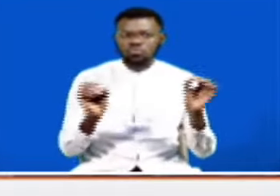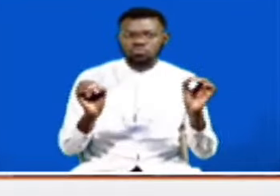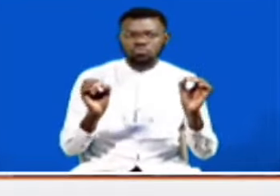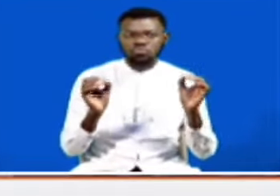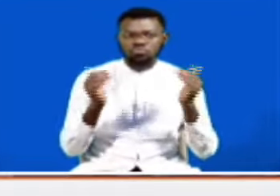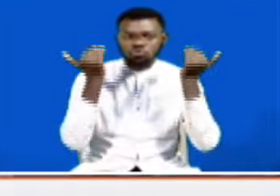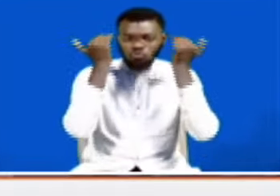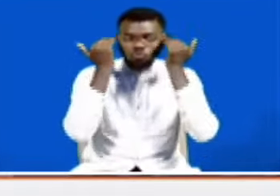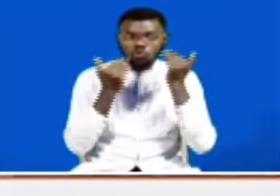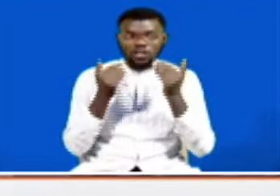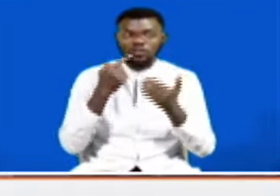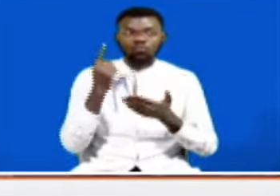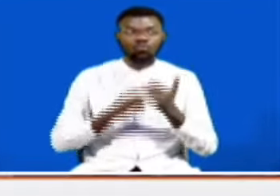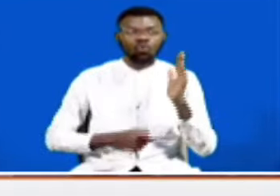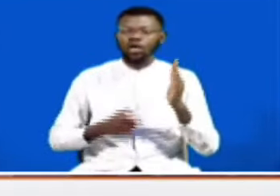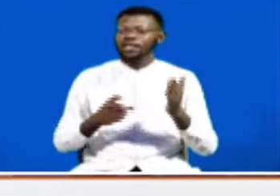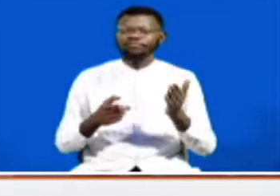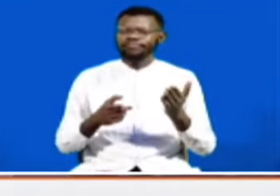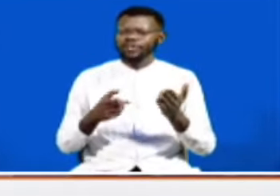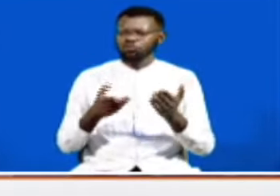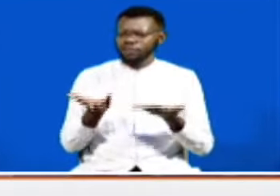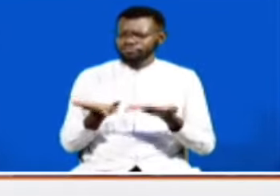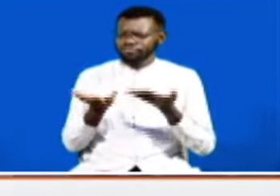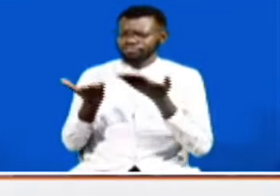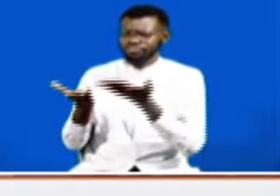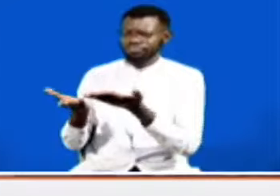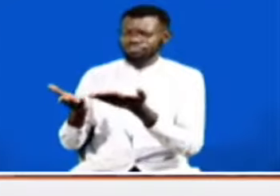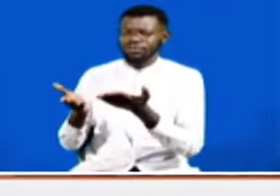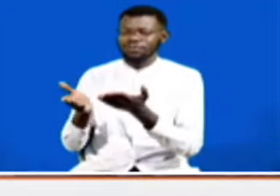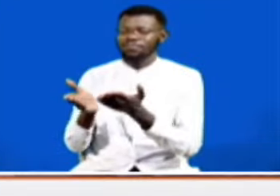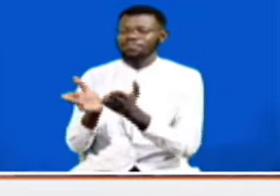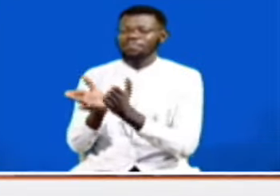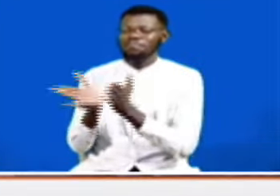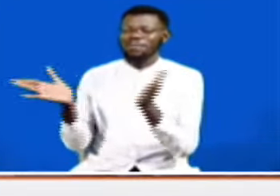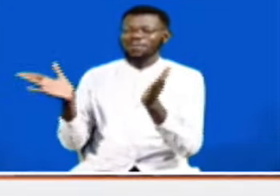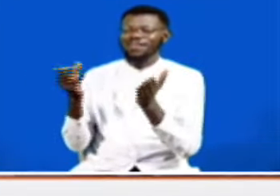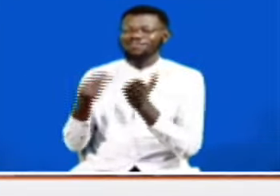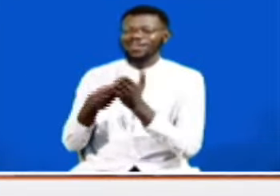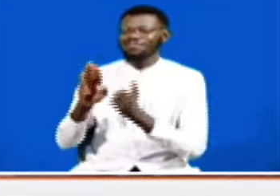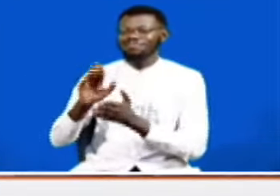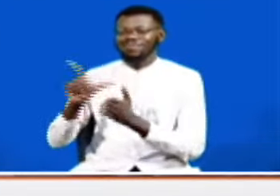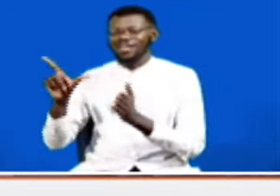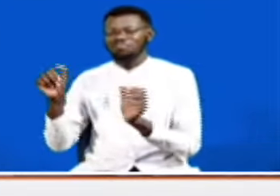introduce it in the public finance bill. You must have an independent framework.